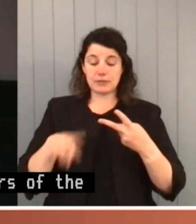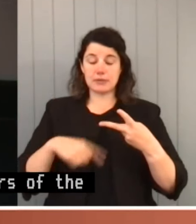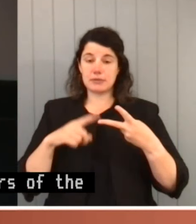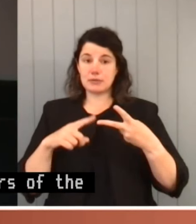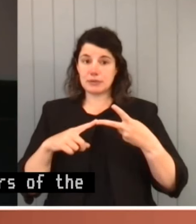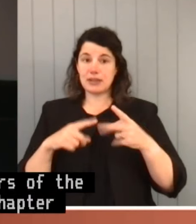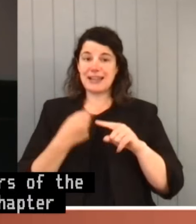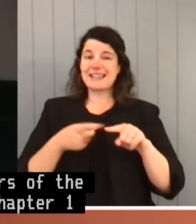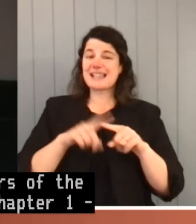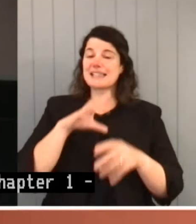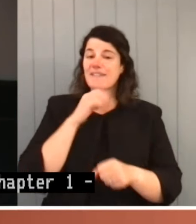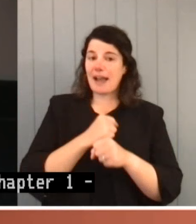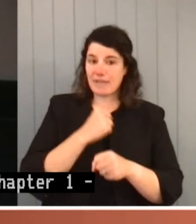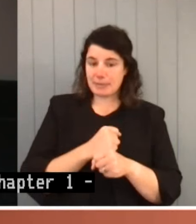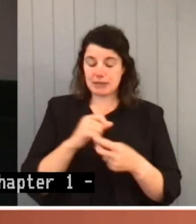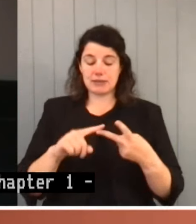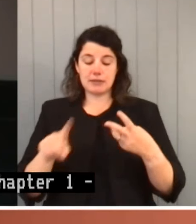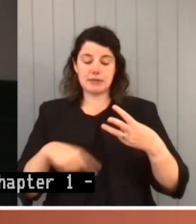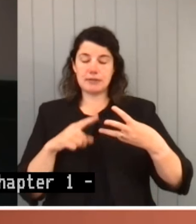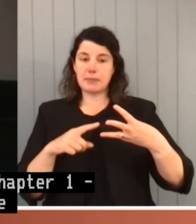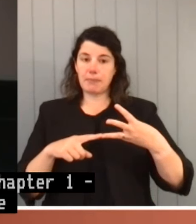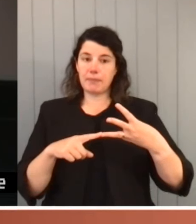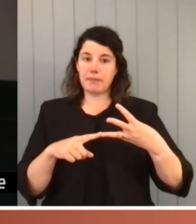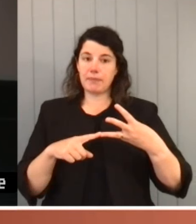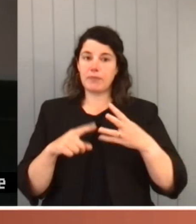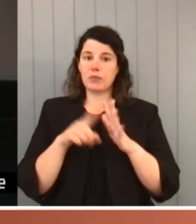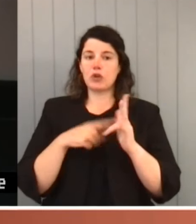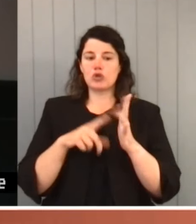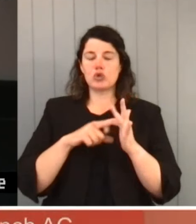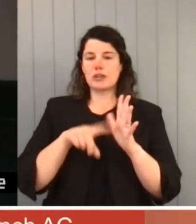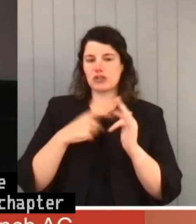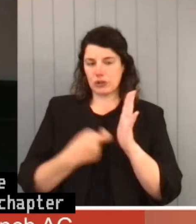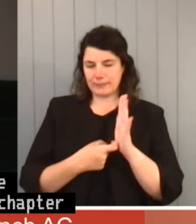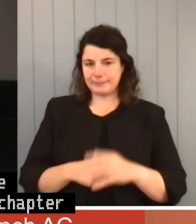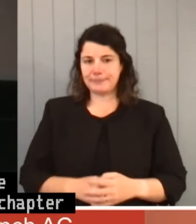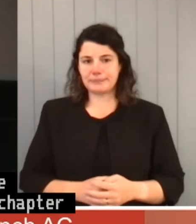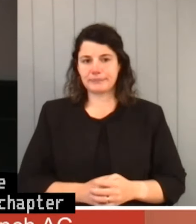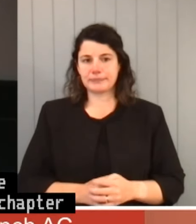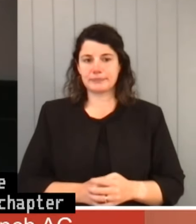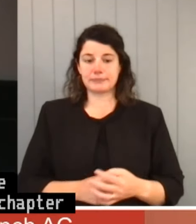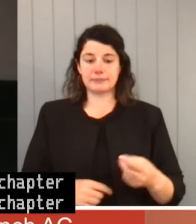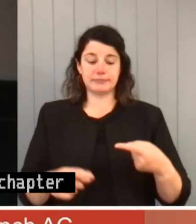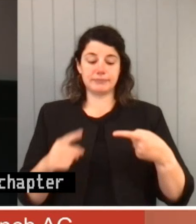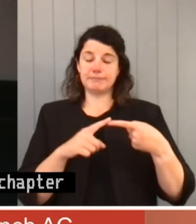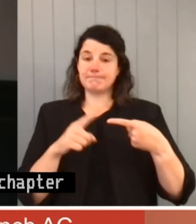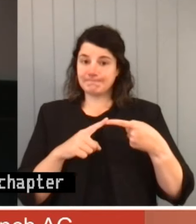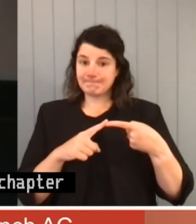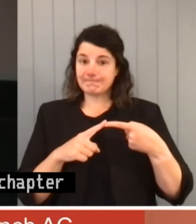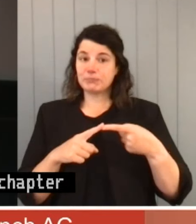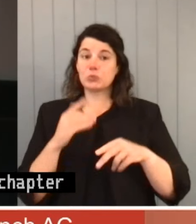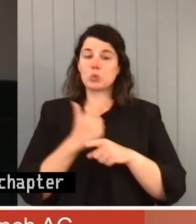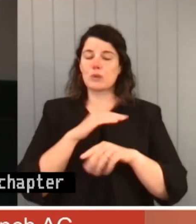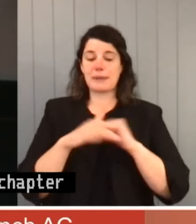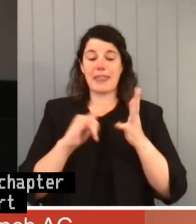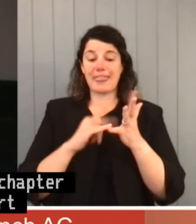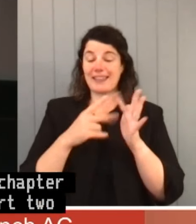Government. And Chapter 3, the Judicature. Part 2 of Chapter 1 concerns the Senate. It